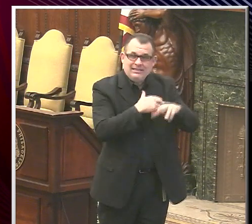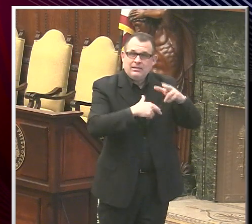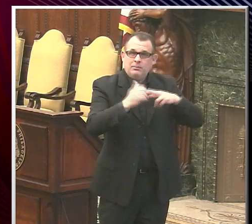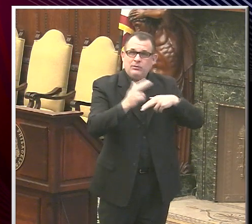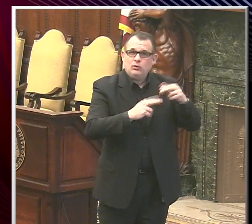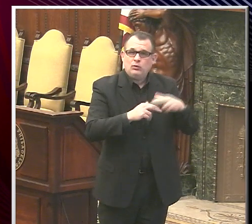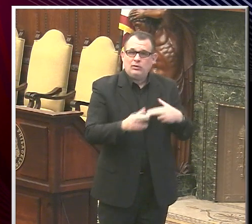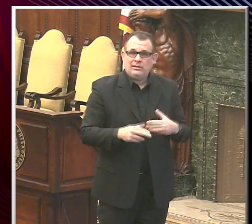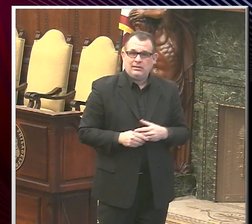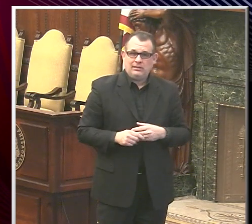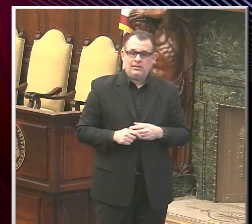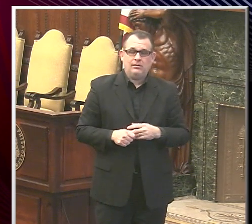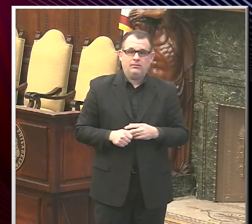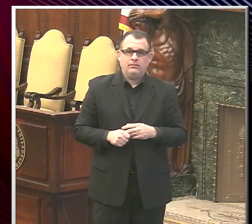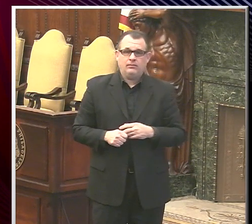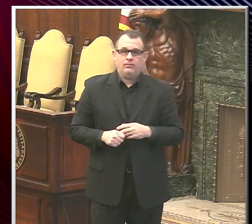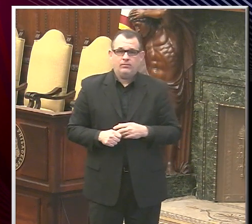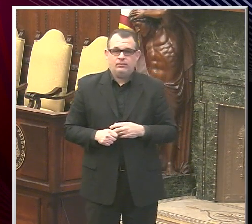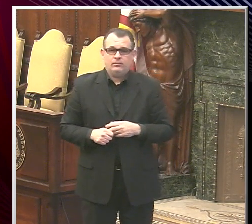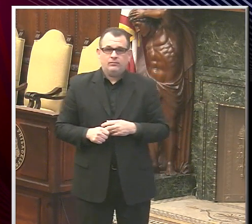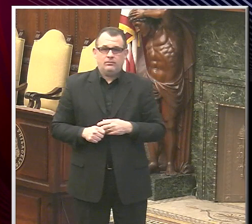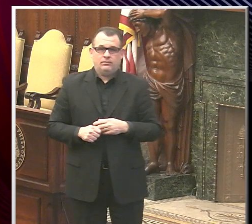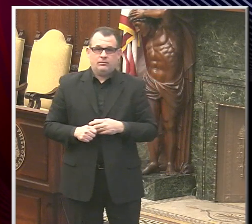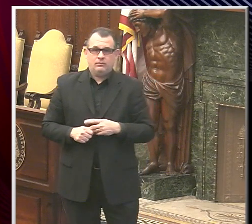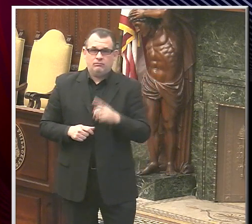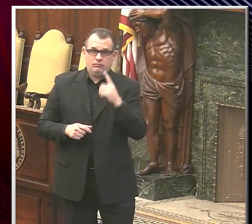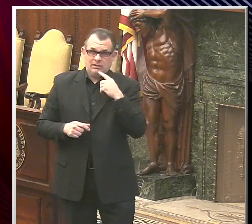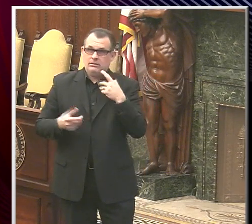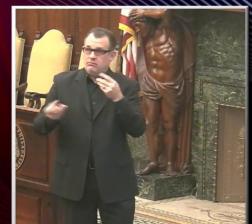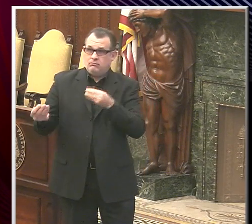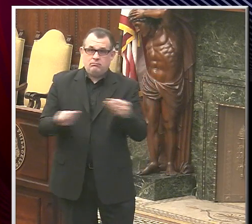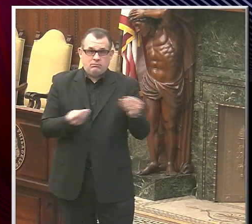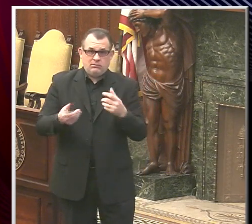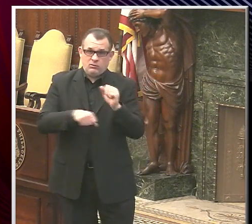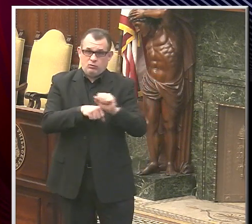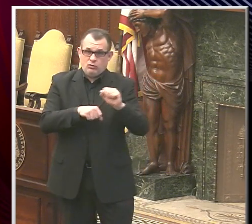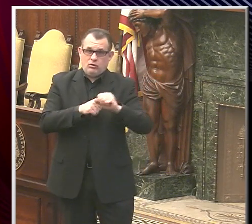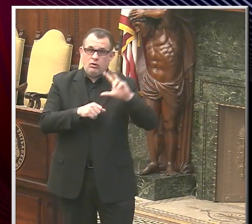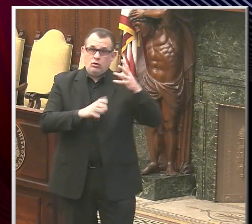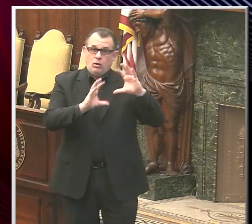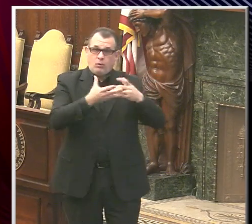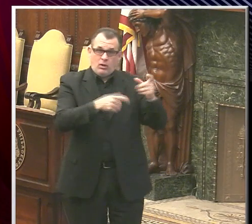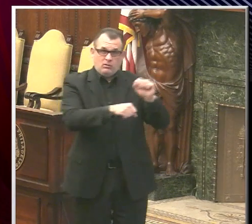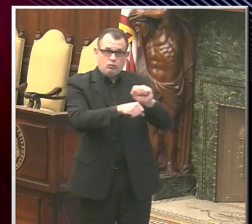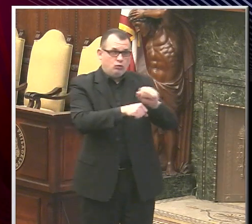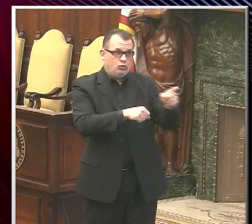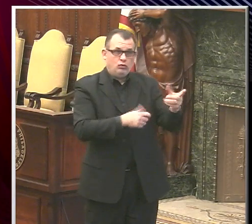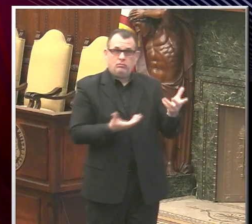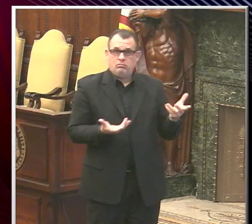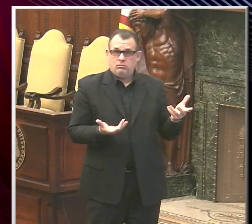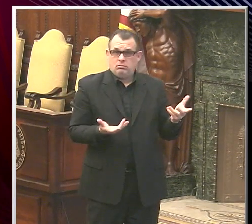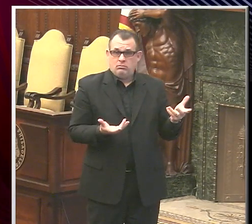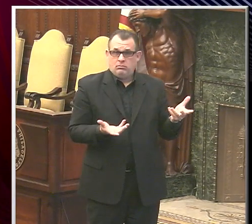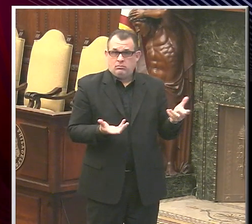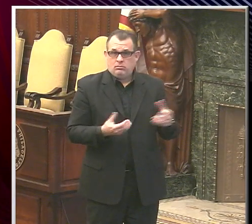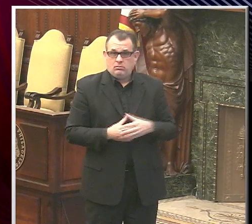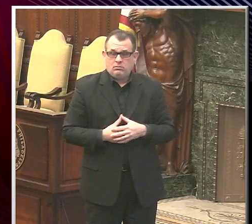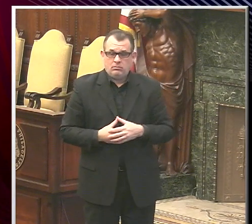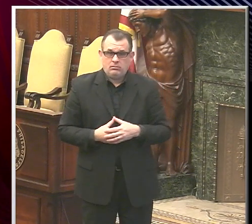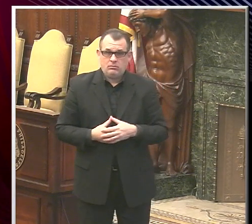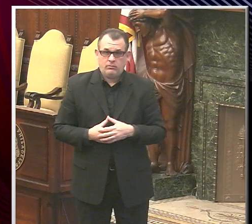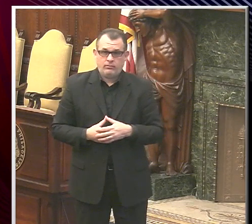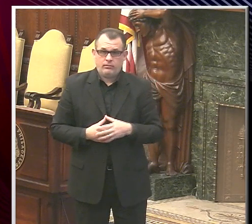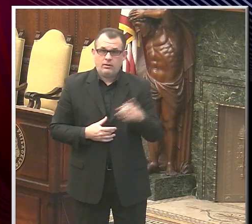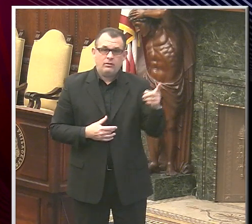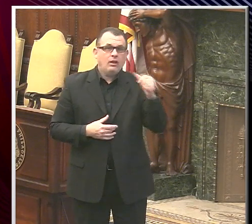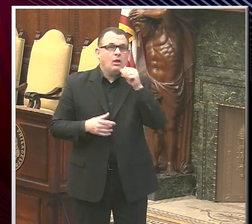we have a mediator for a reason. The mediator is working. Uh, we realized that the mediator wouldn't be prepared, uh, as of, um, this past